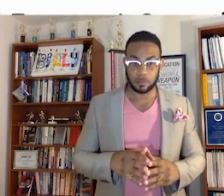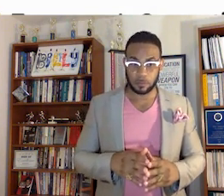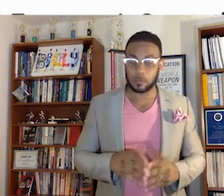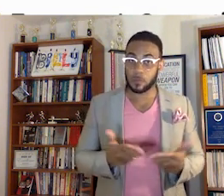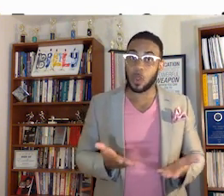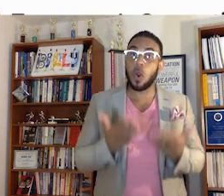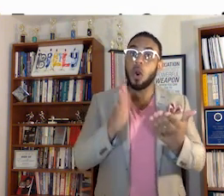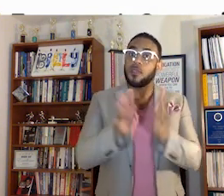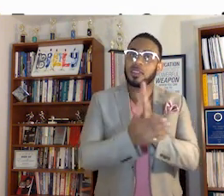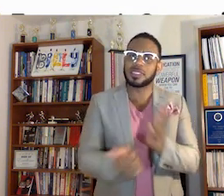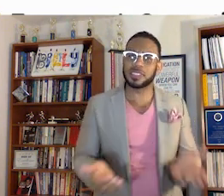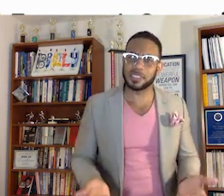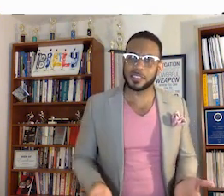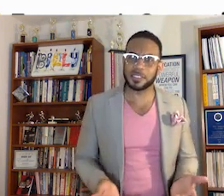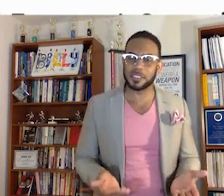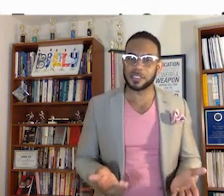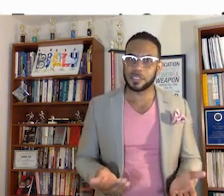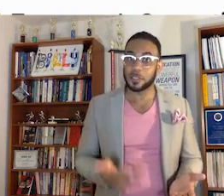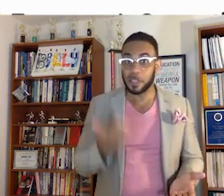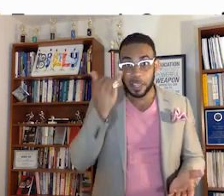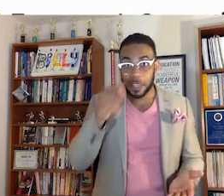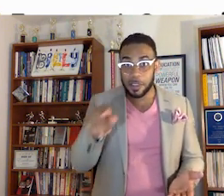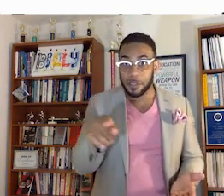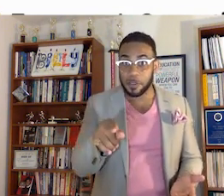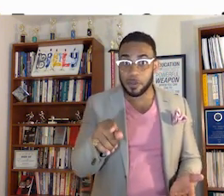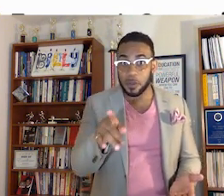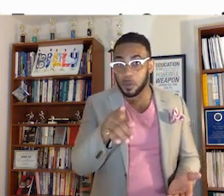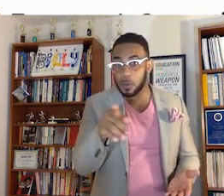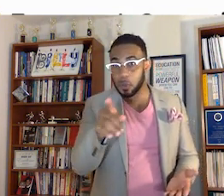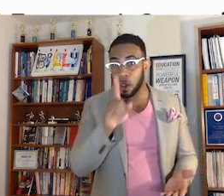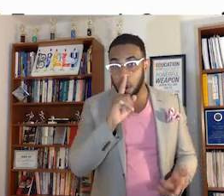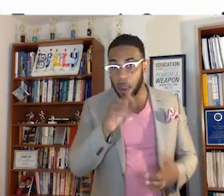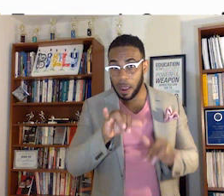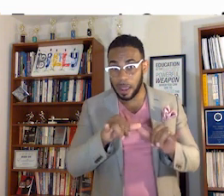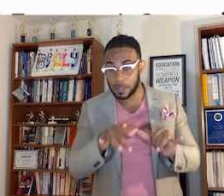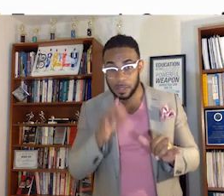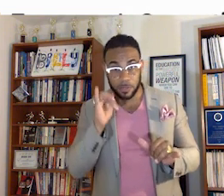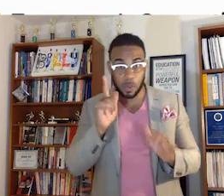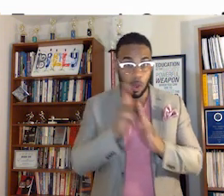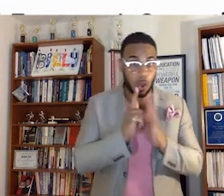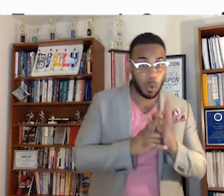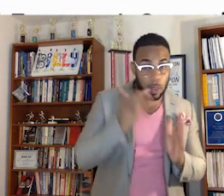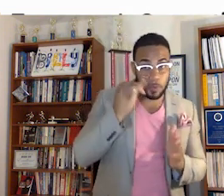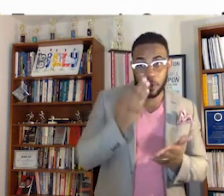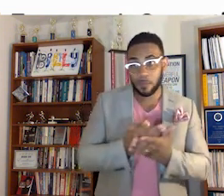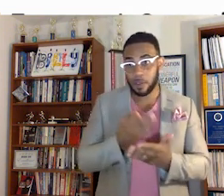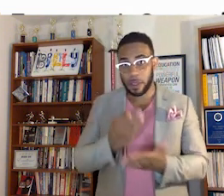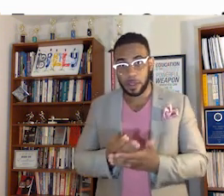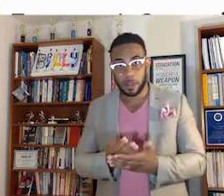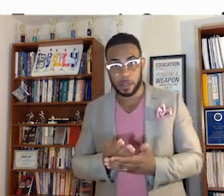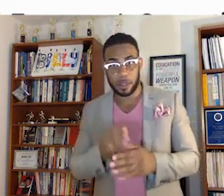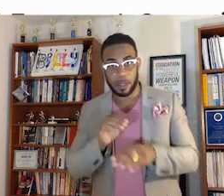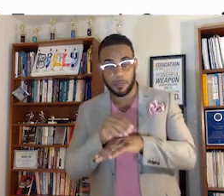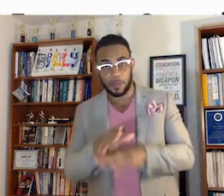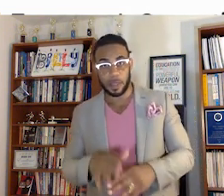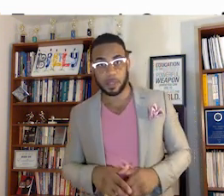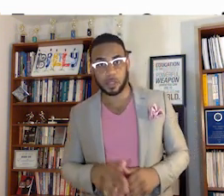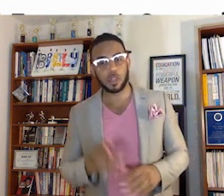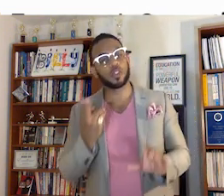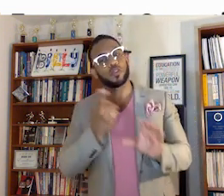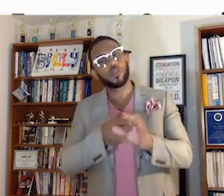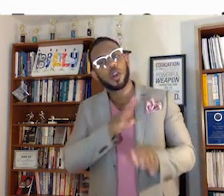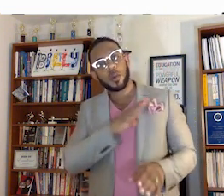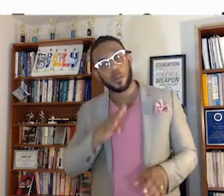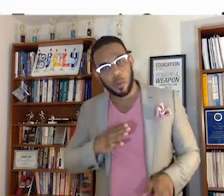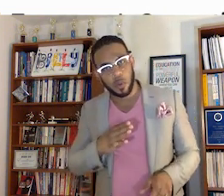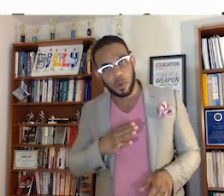Offer your skills. So if you are an engineer, if you're a lawyer, if you're a financial advisor, join a